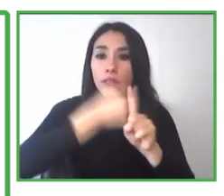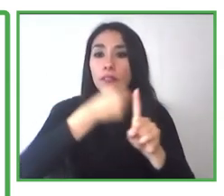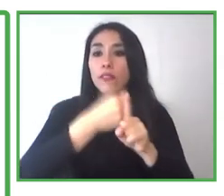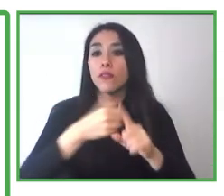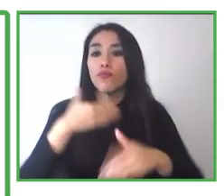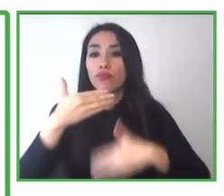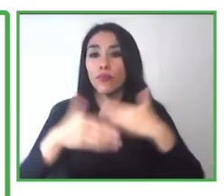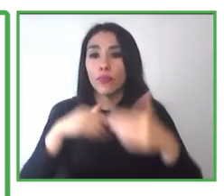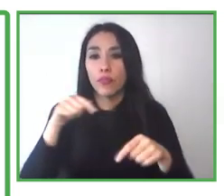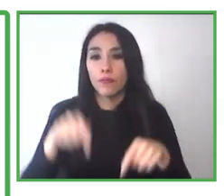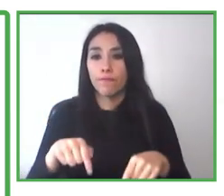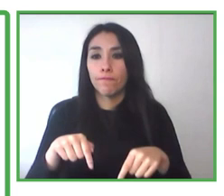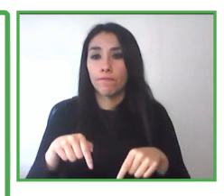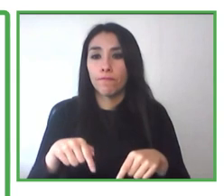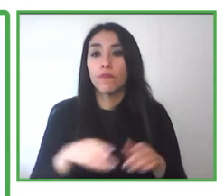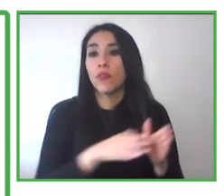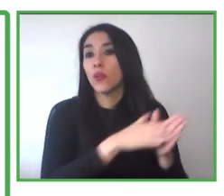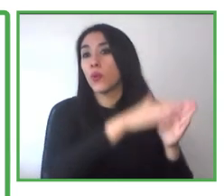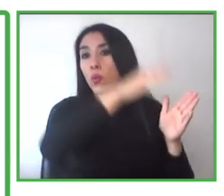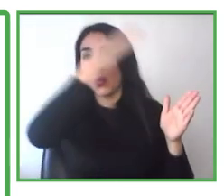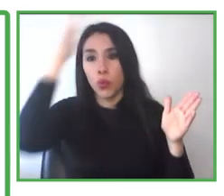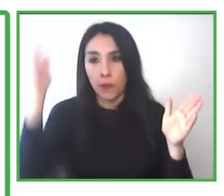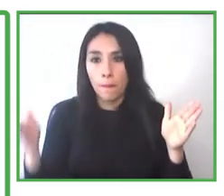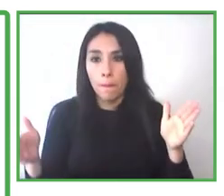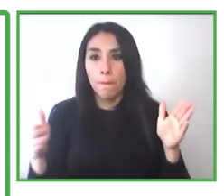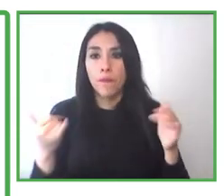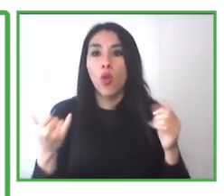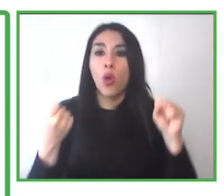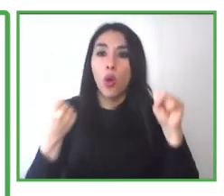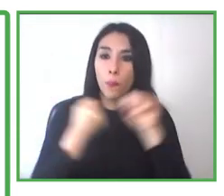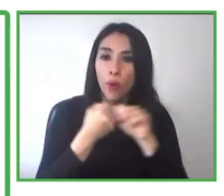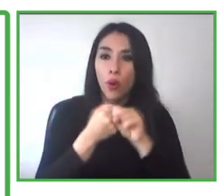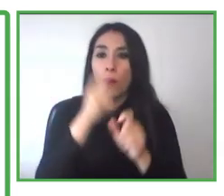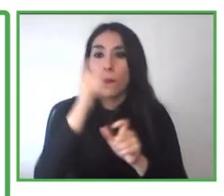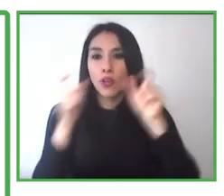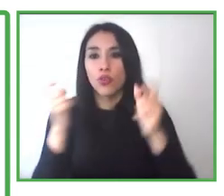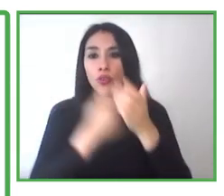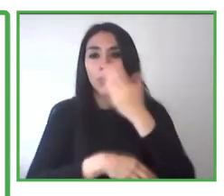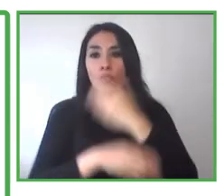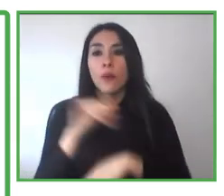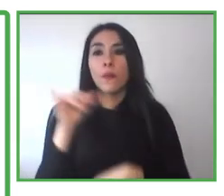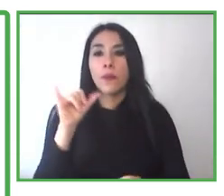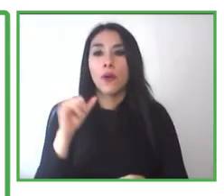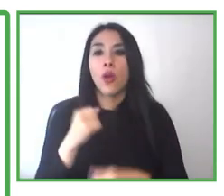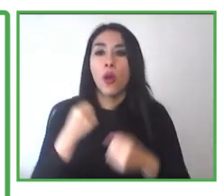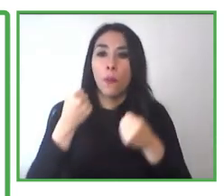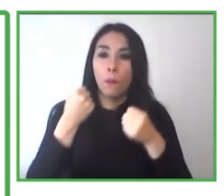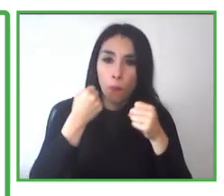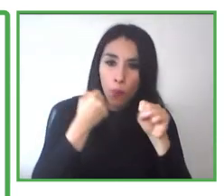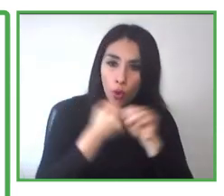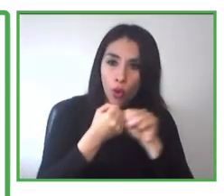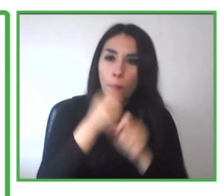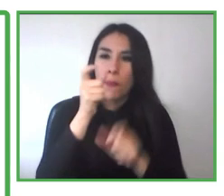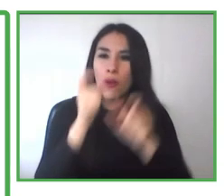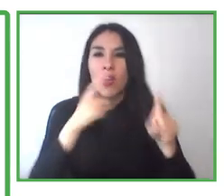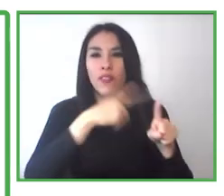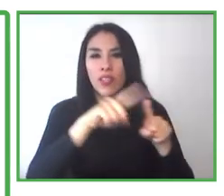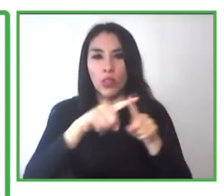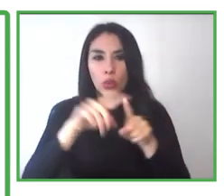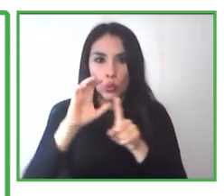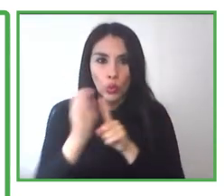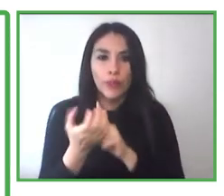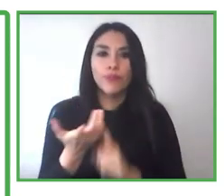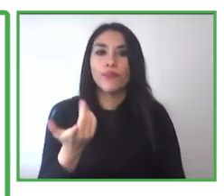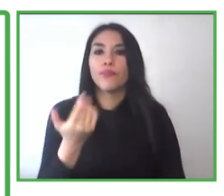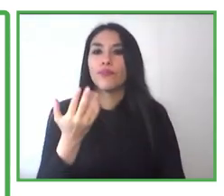2014 and now, we are helping both the people with disabilities to find